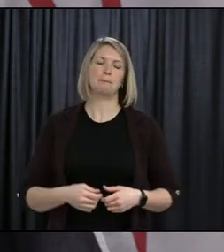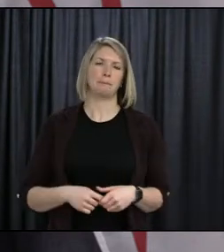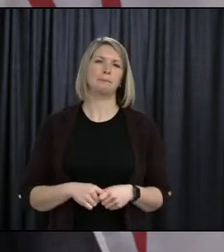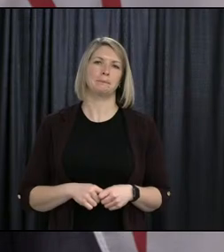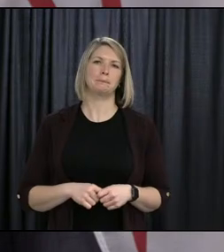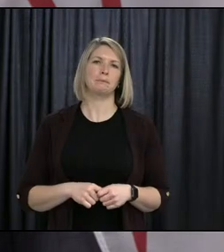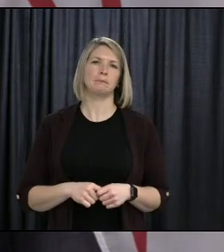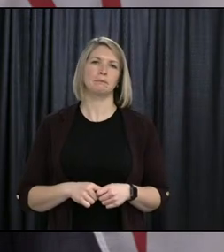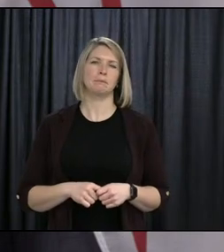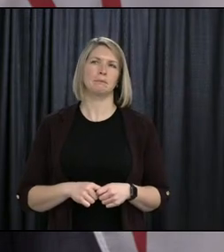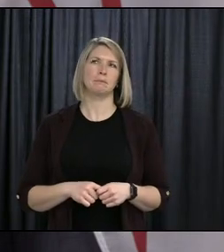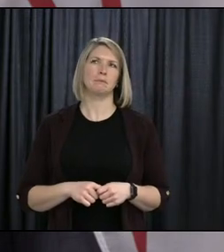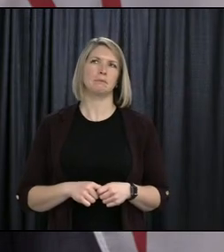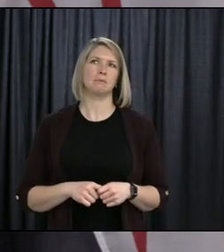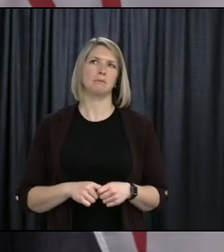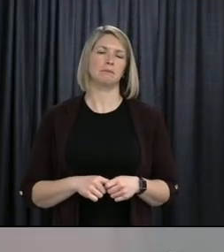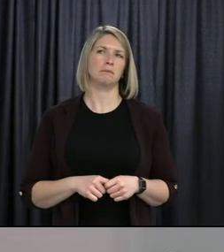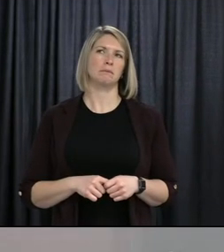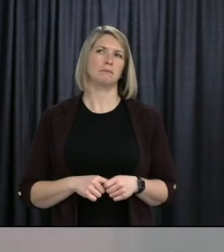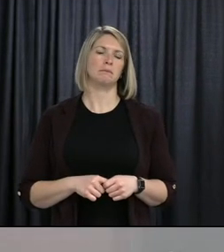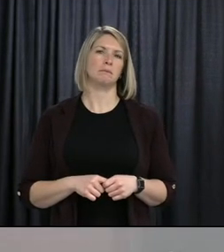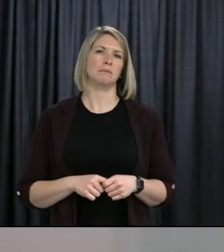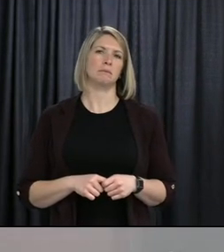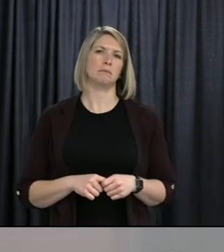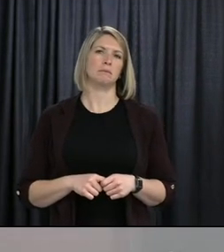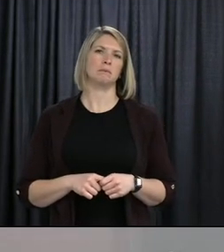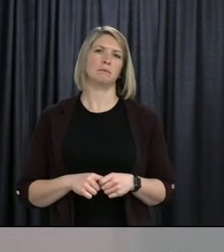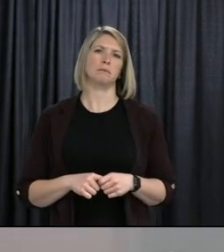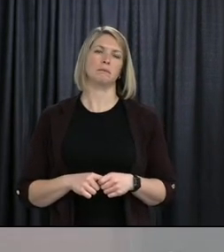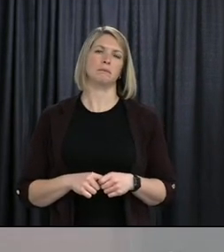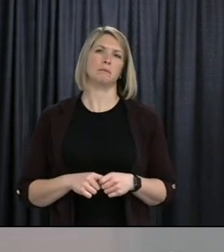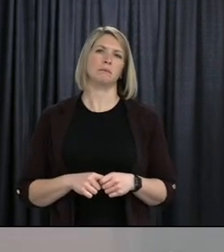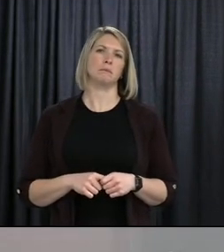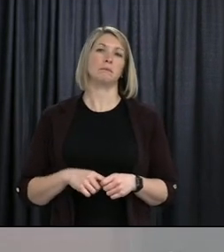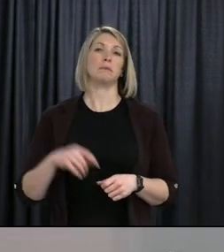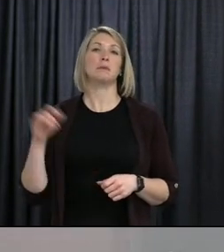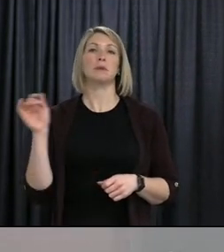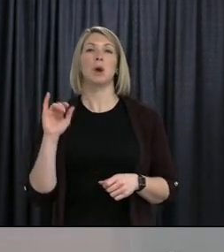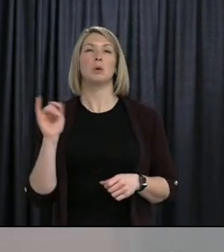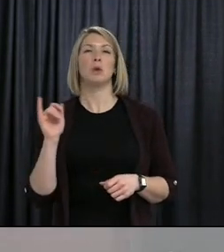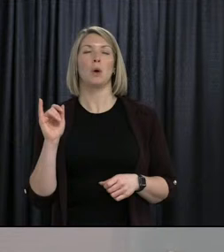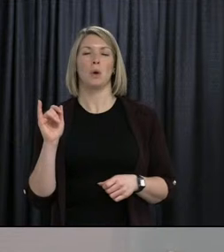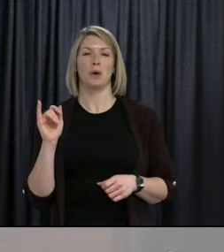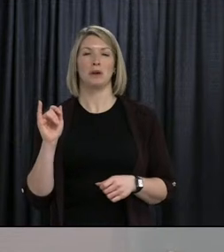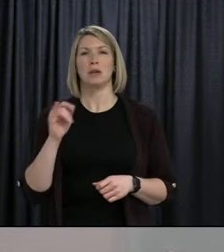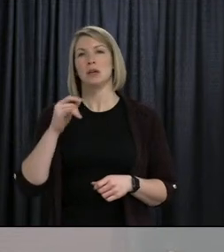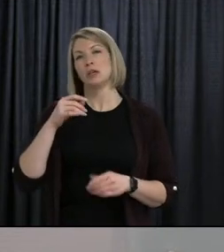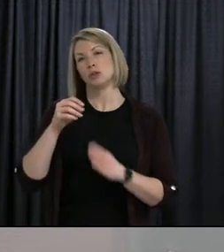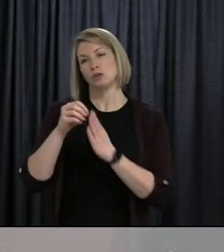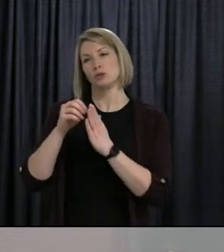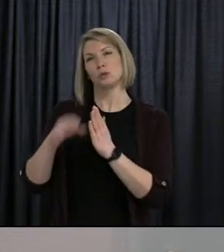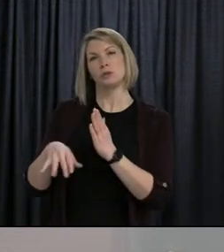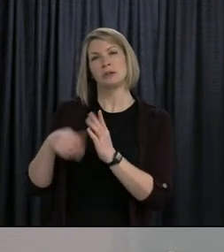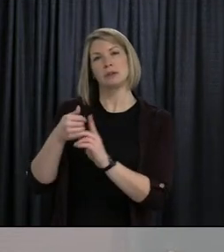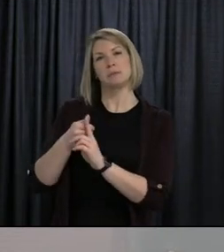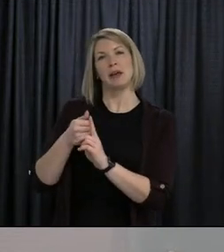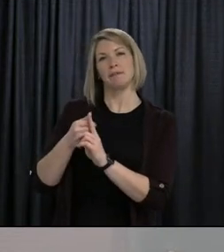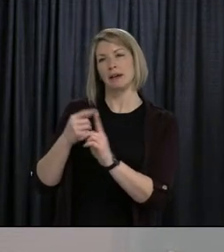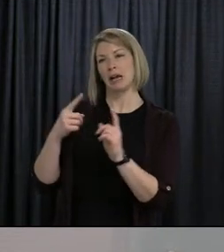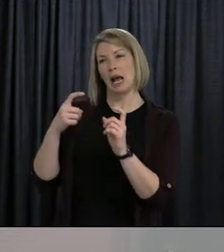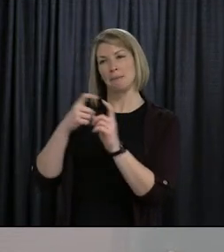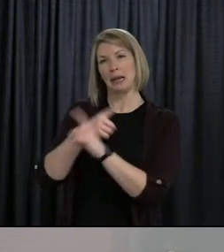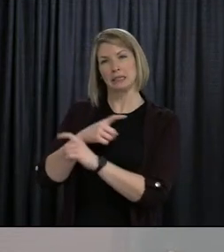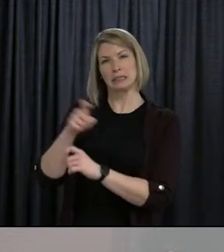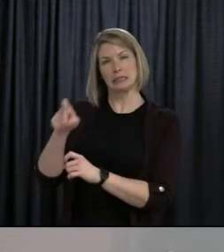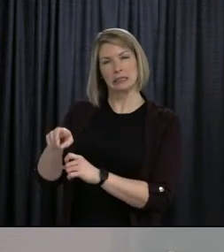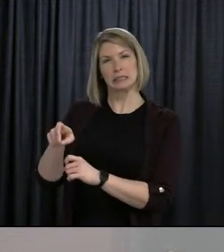And as a short follow-up, if you don't mind, with regard to the children with complex needs, it still seemed a bit vague